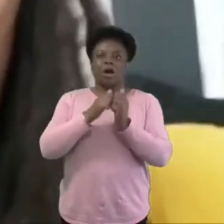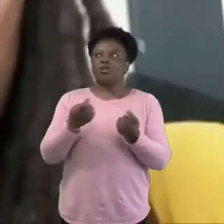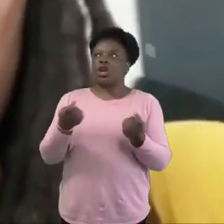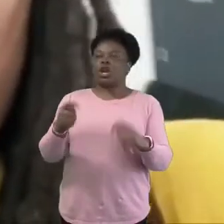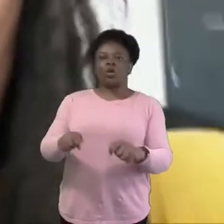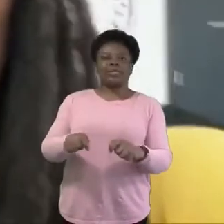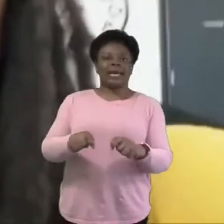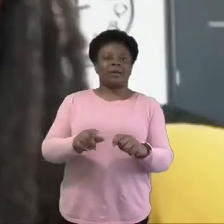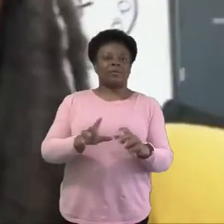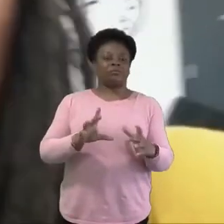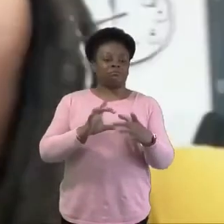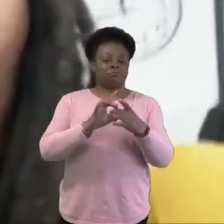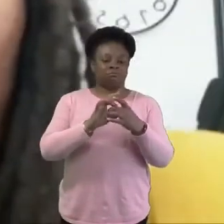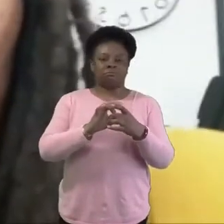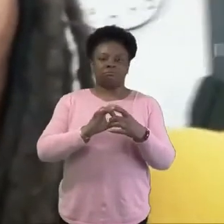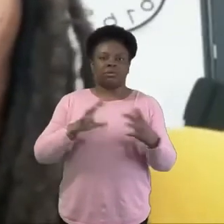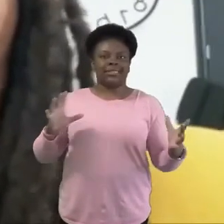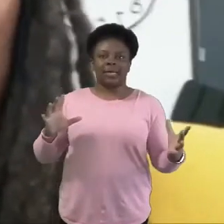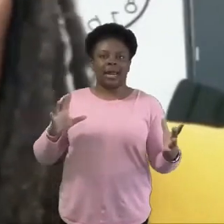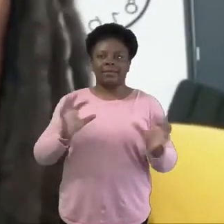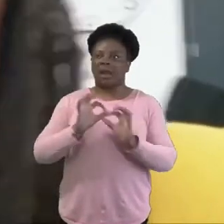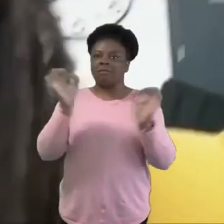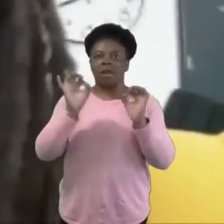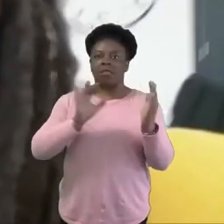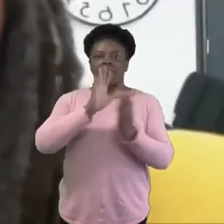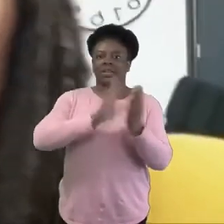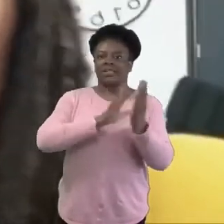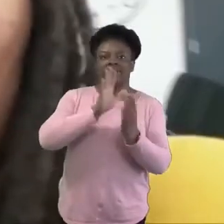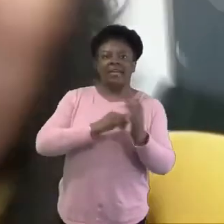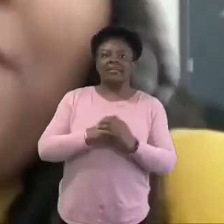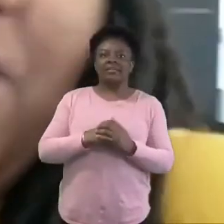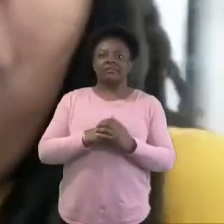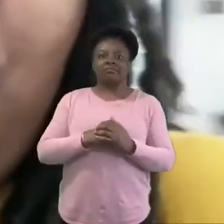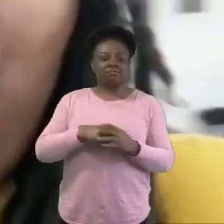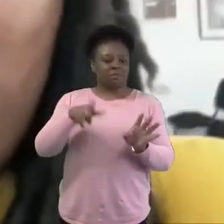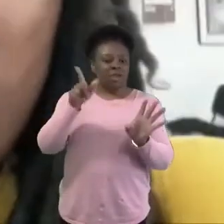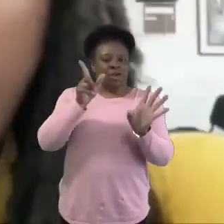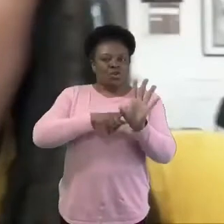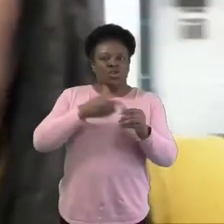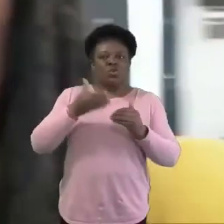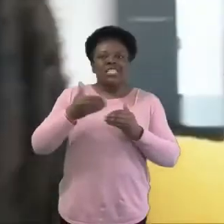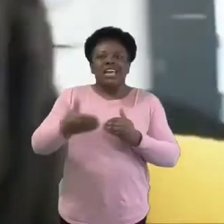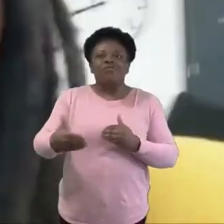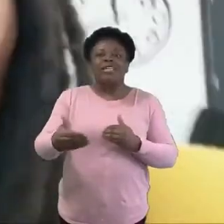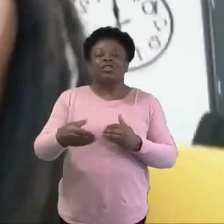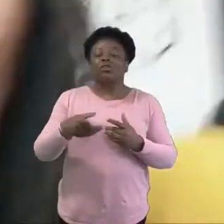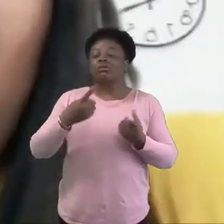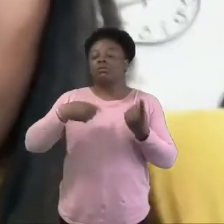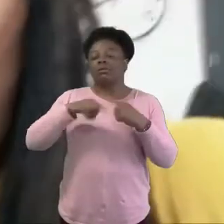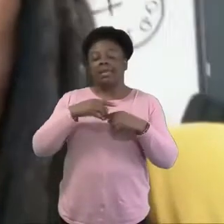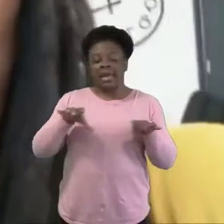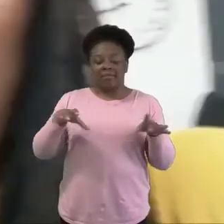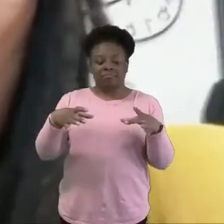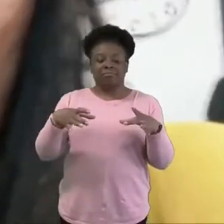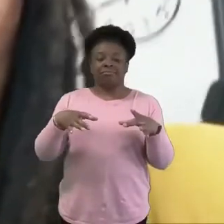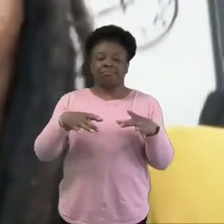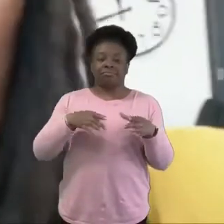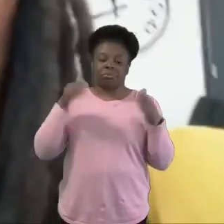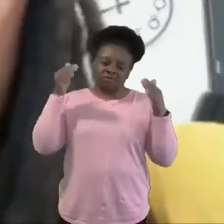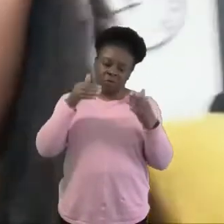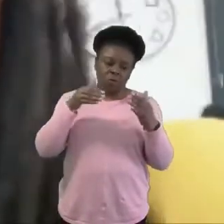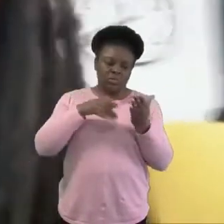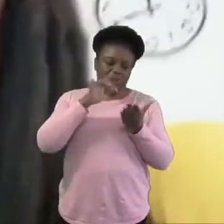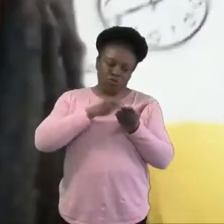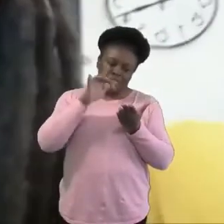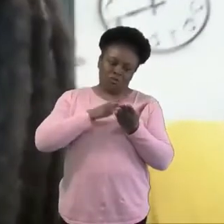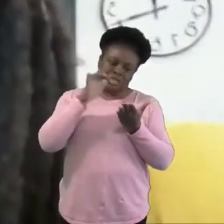the face to face. They're a generation that is steeped in technology, steeped in screens. And so I don't think it helped. That became the